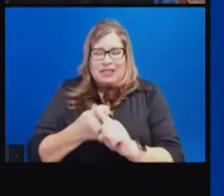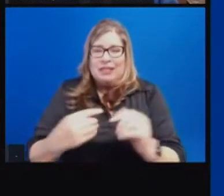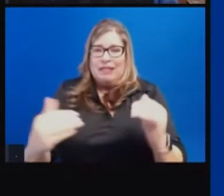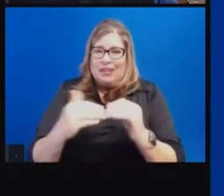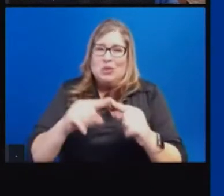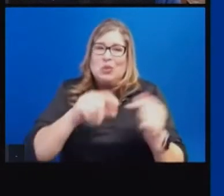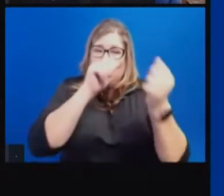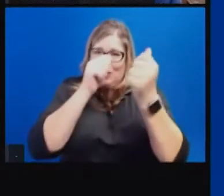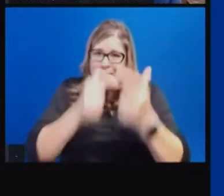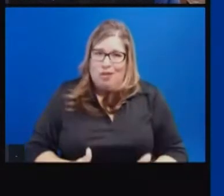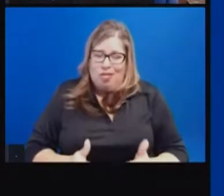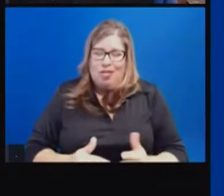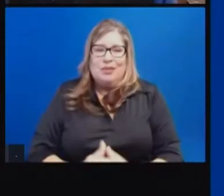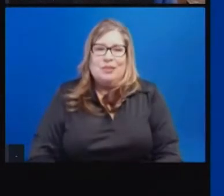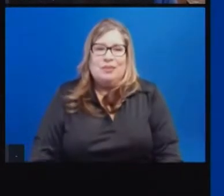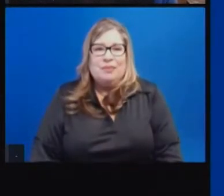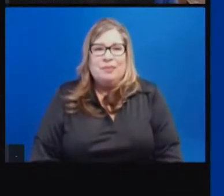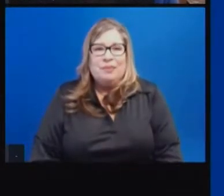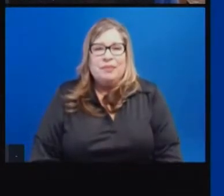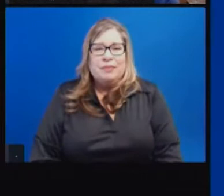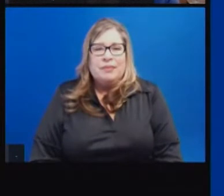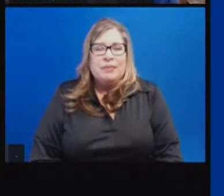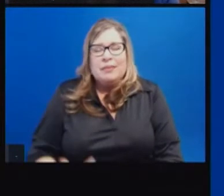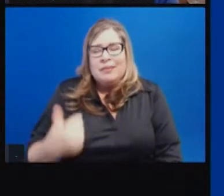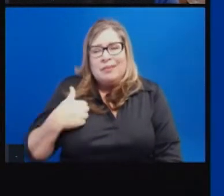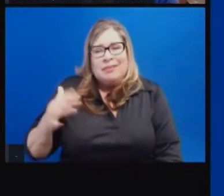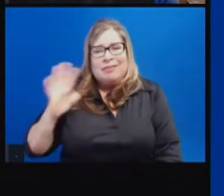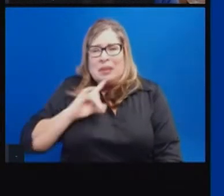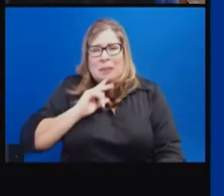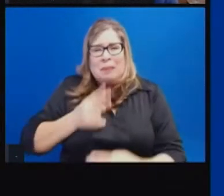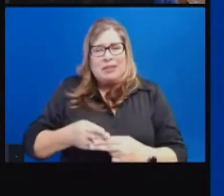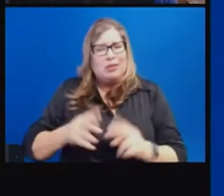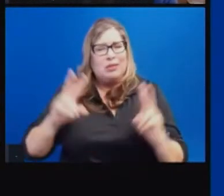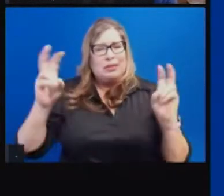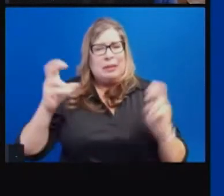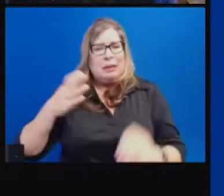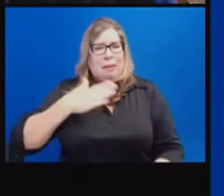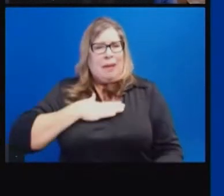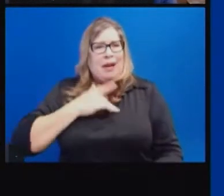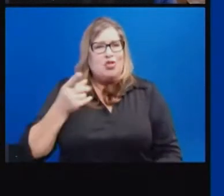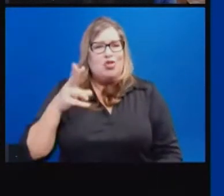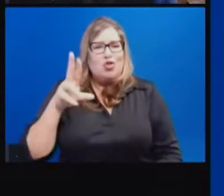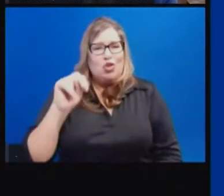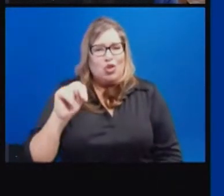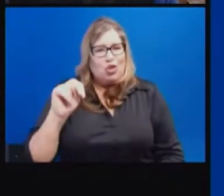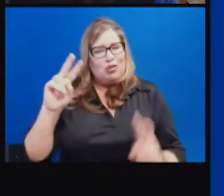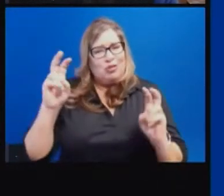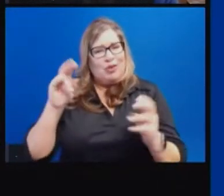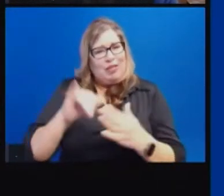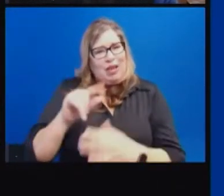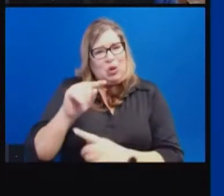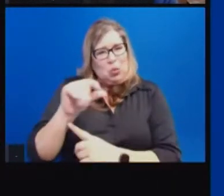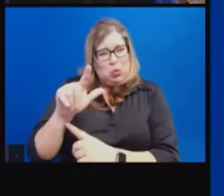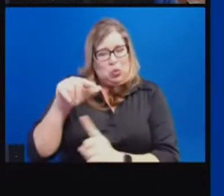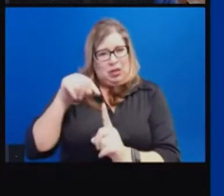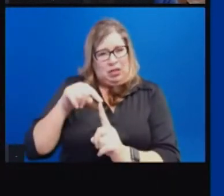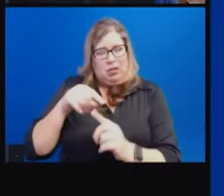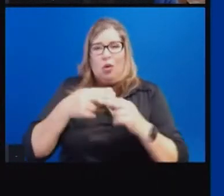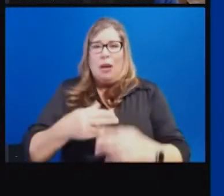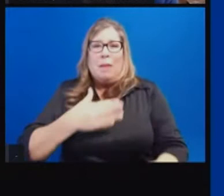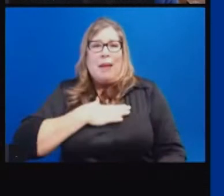So I mentioned the MyTurn tool. It's a new statewide tool that's easier for providers to maintain their